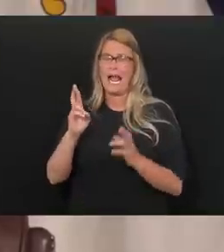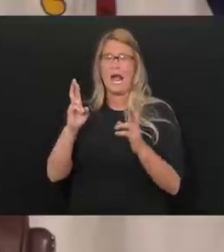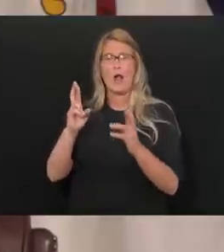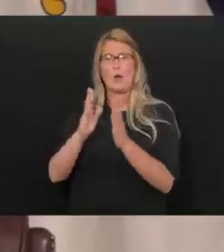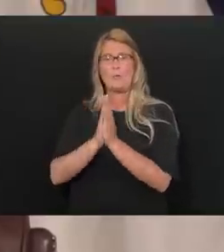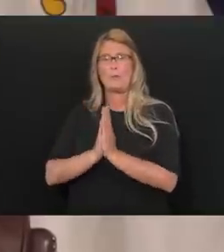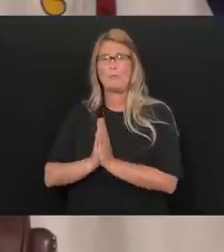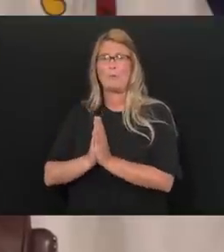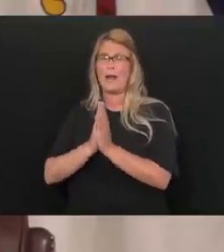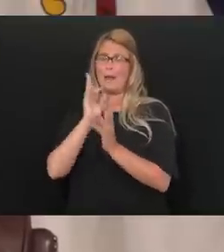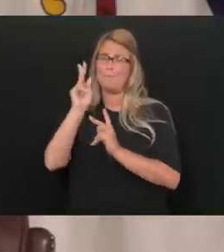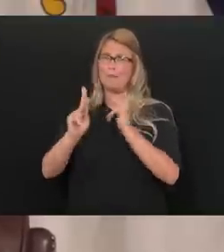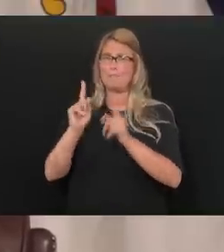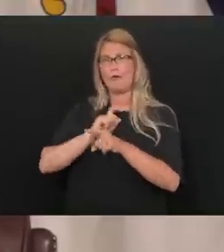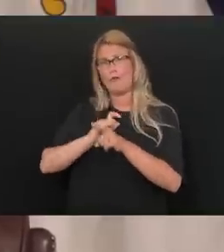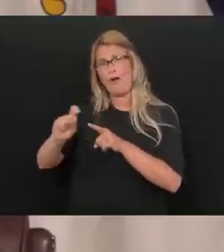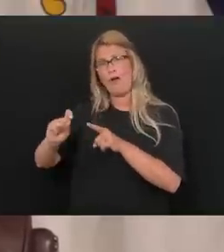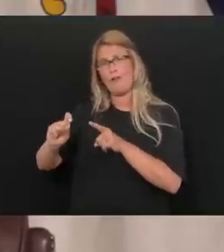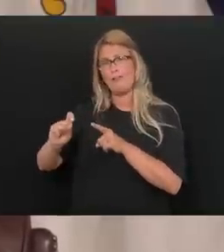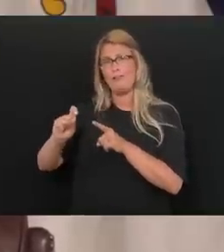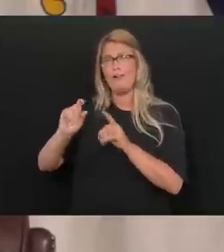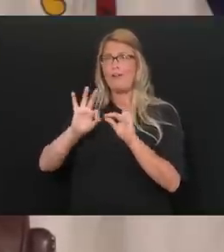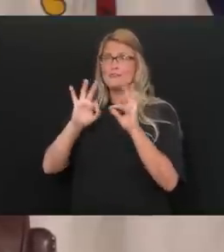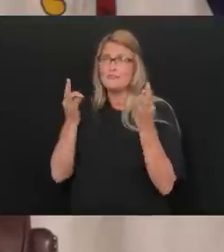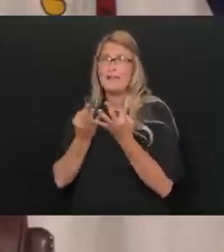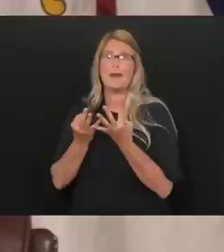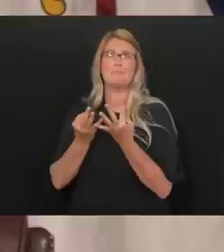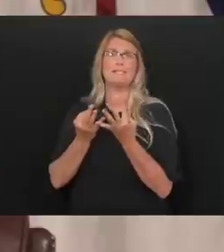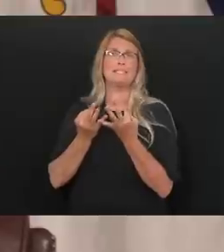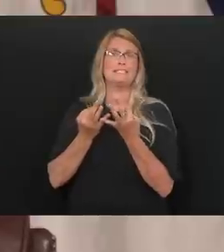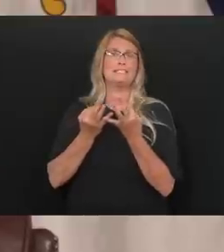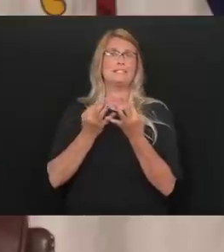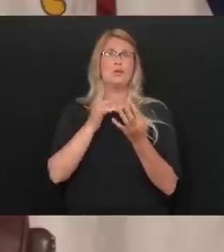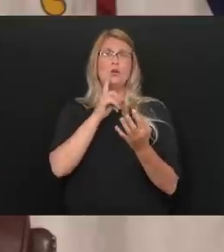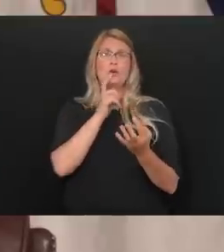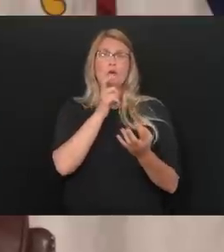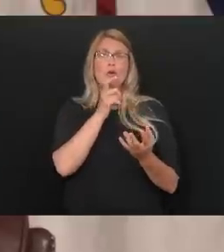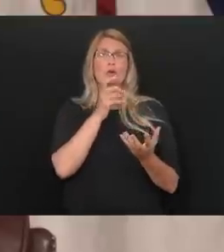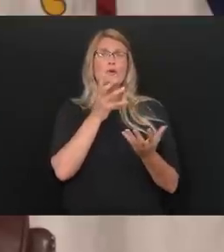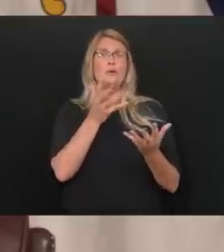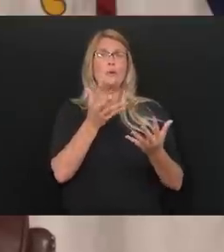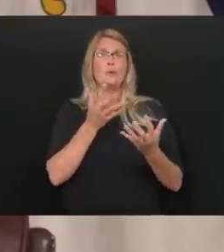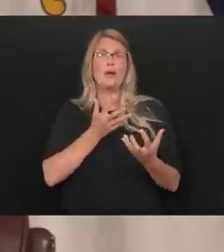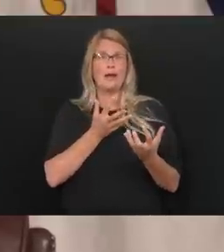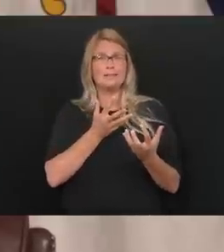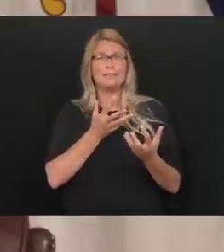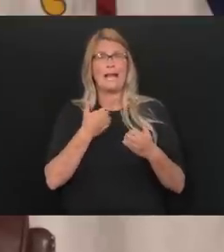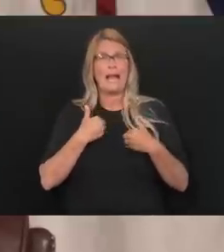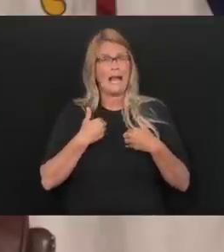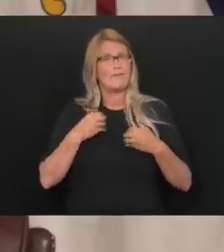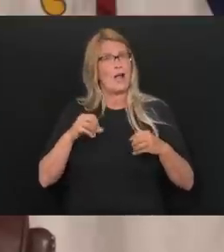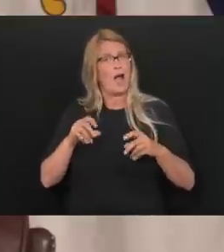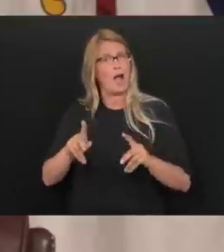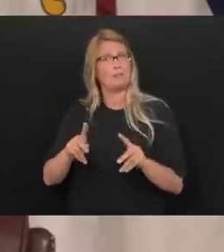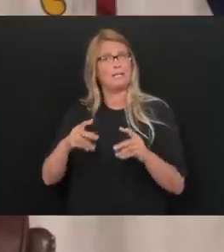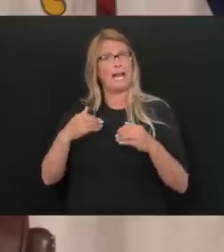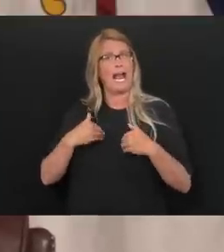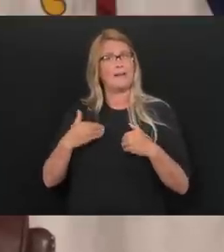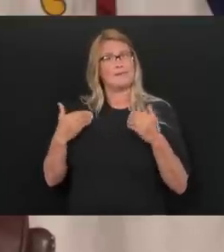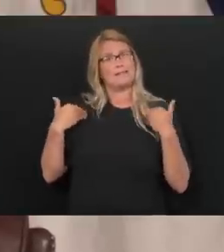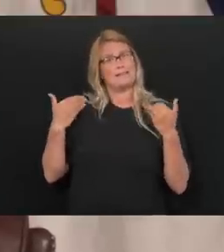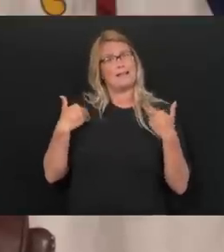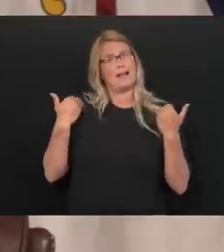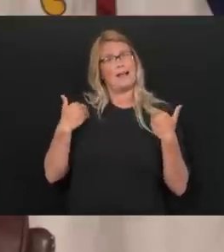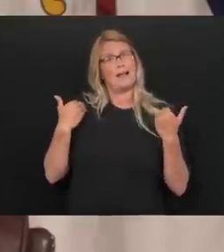calls from all across our state, you know, for families that would, would love to, to, to maybe have the opportunity to have this beautiful young,